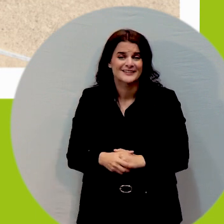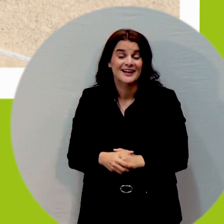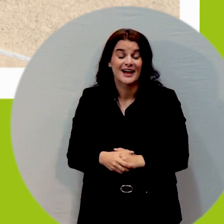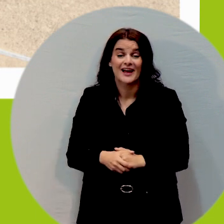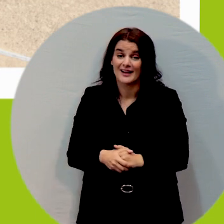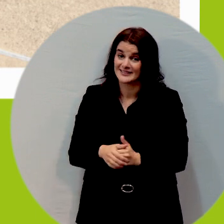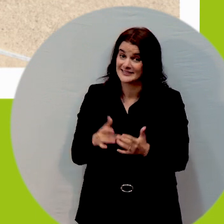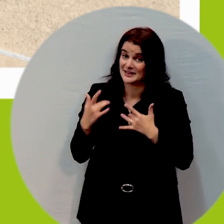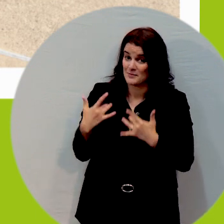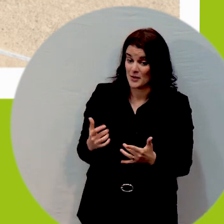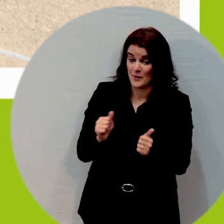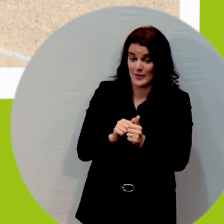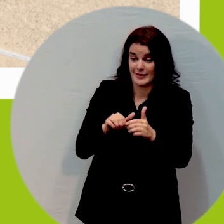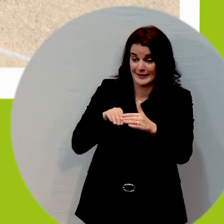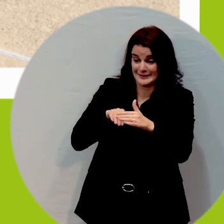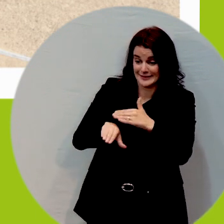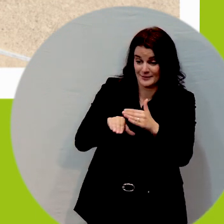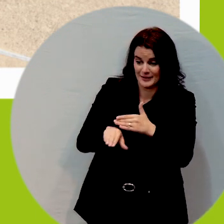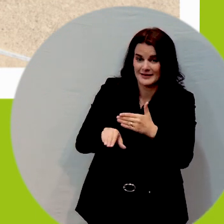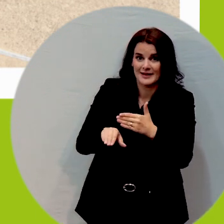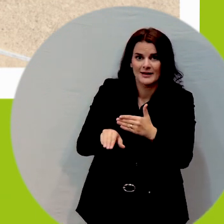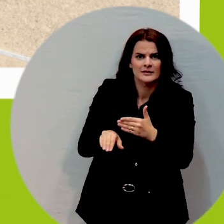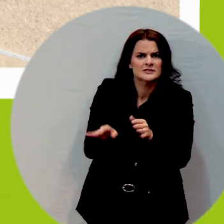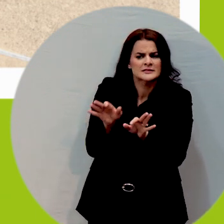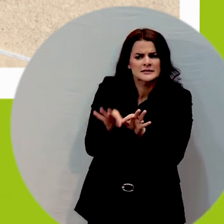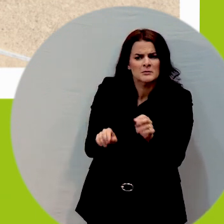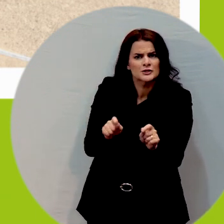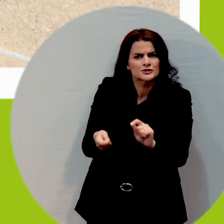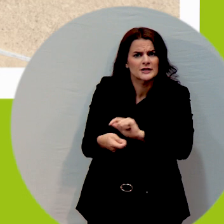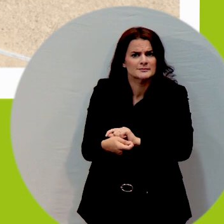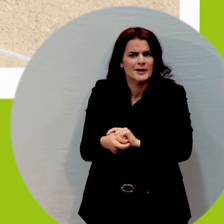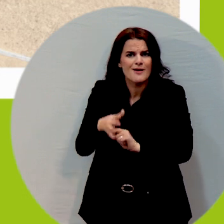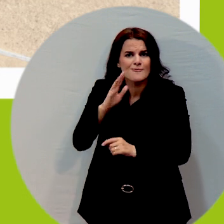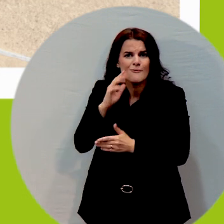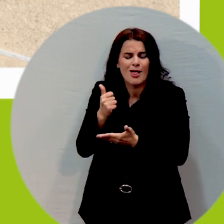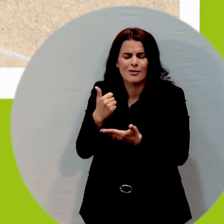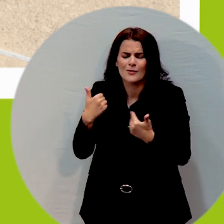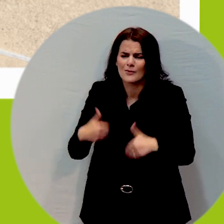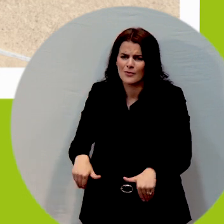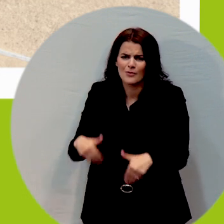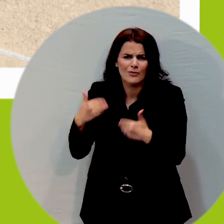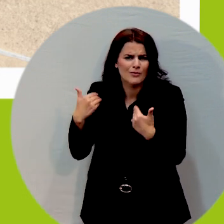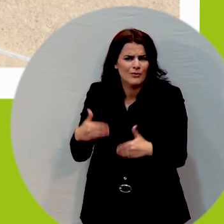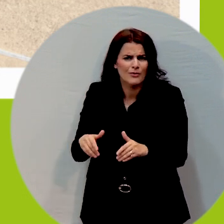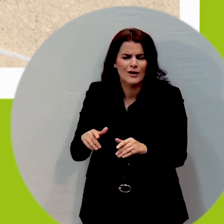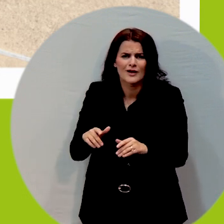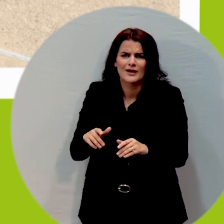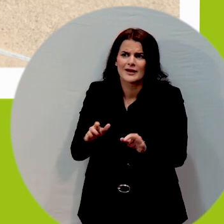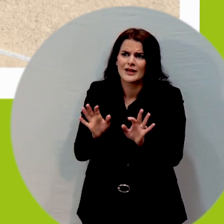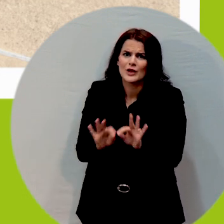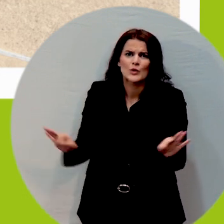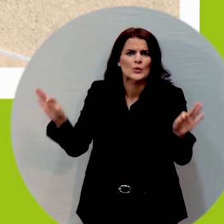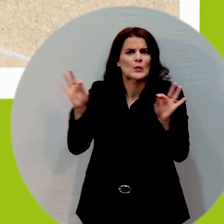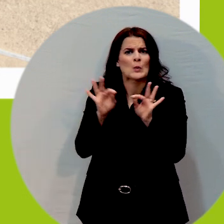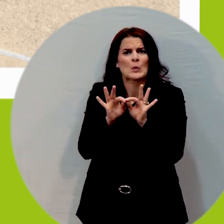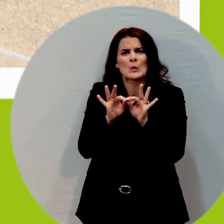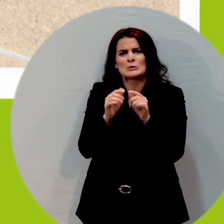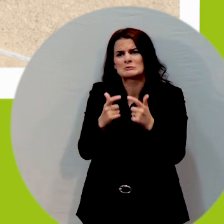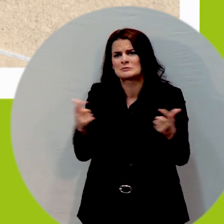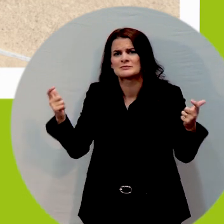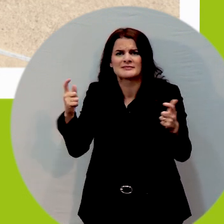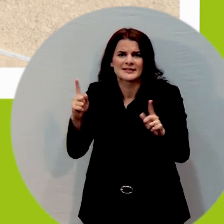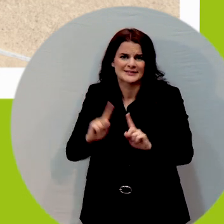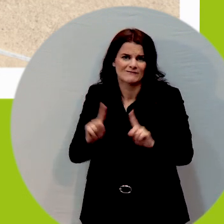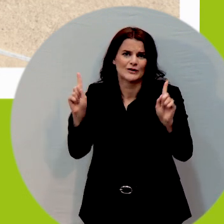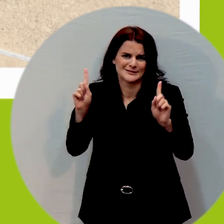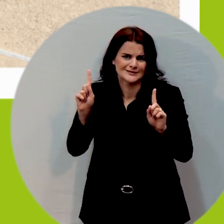it can be the most simple adjustment that will make a huge and significant difference so